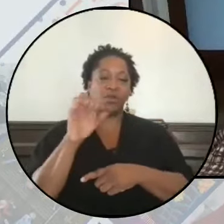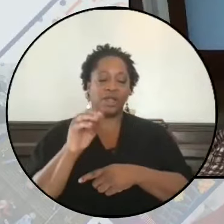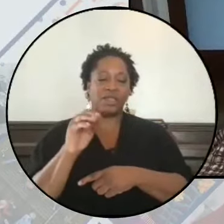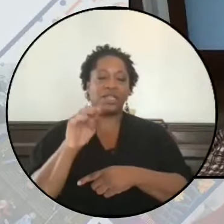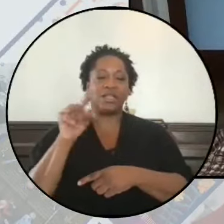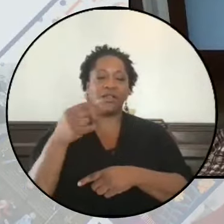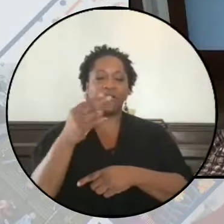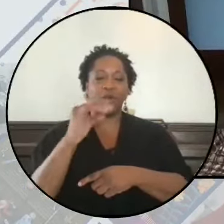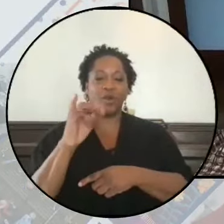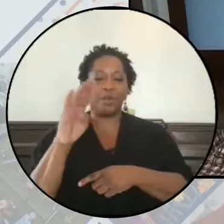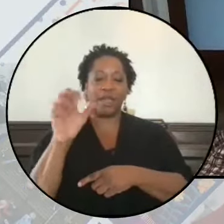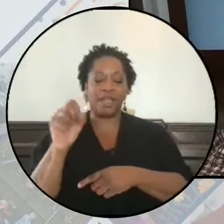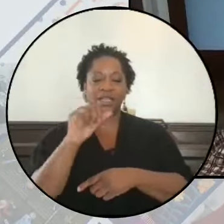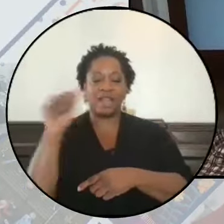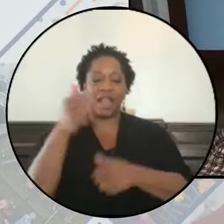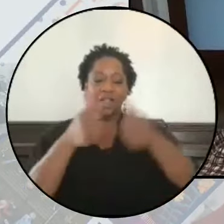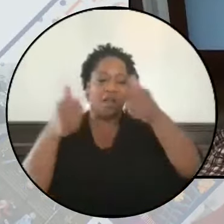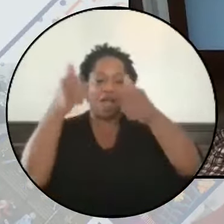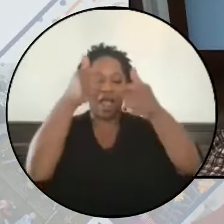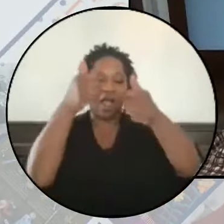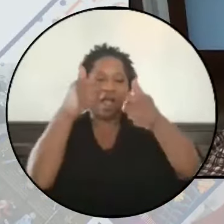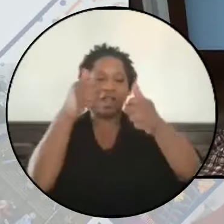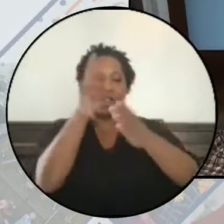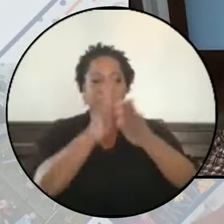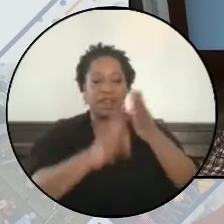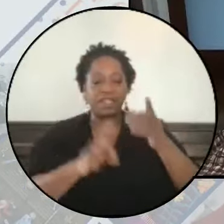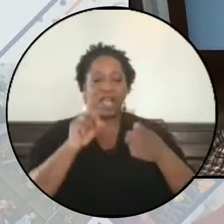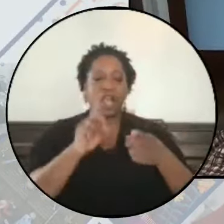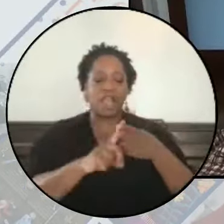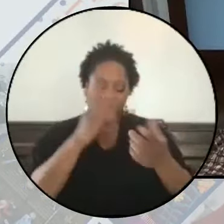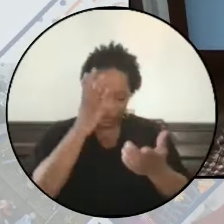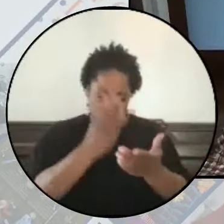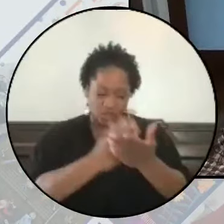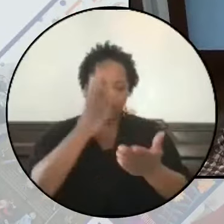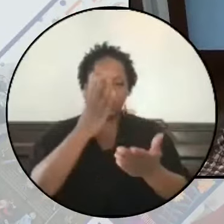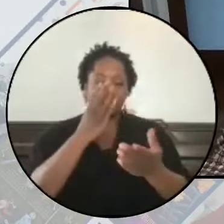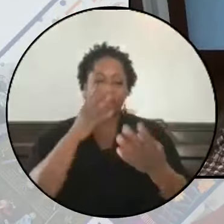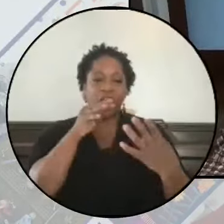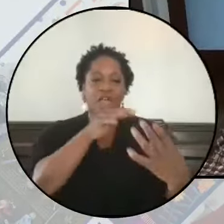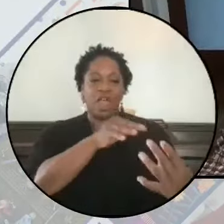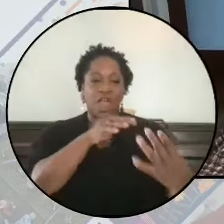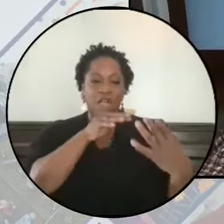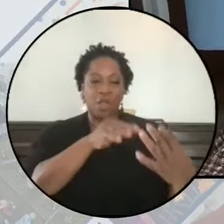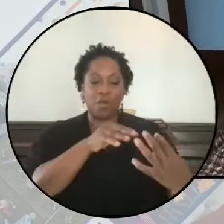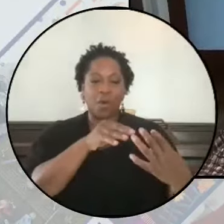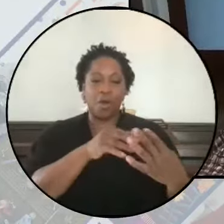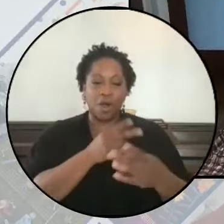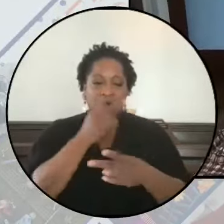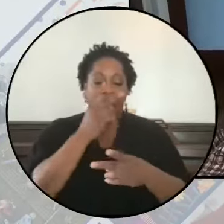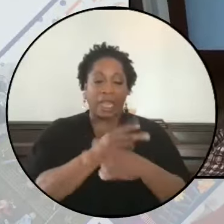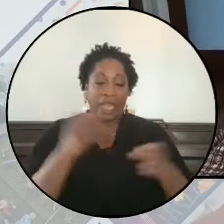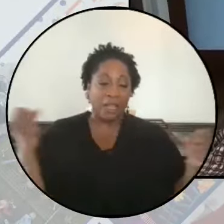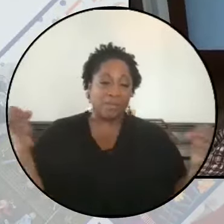xenophobias and other hierarchies that are designed to justify war and state terror